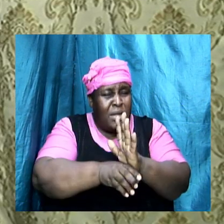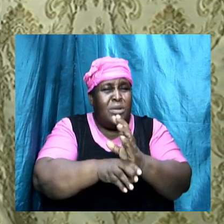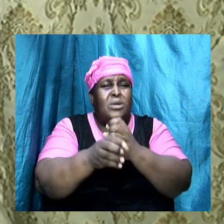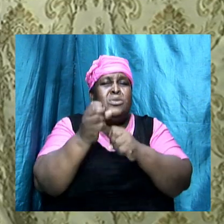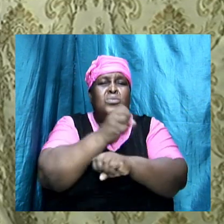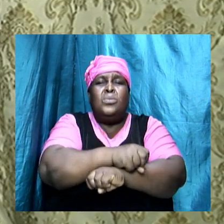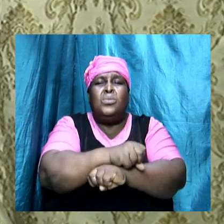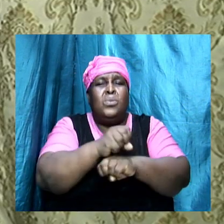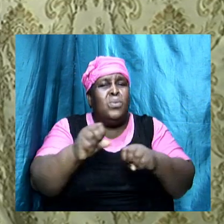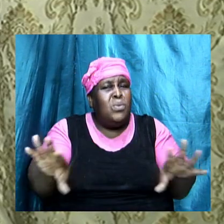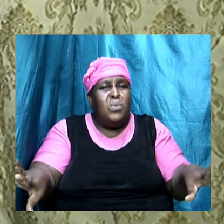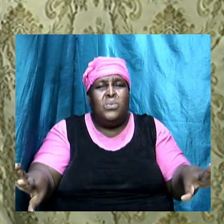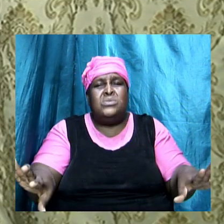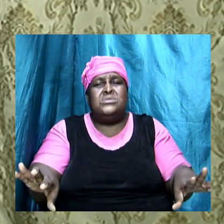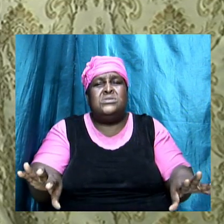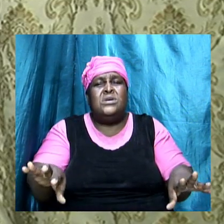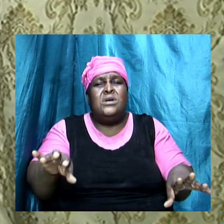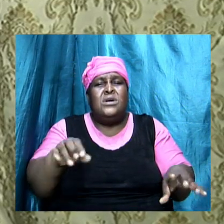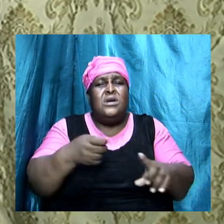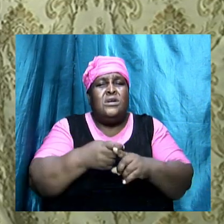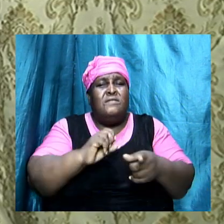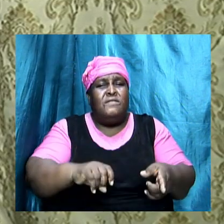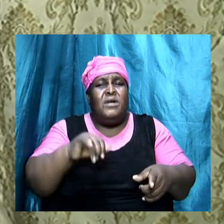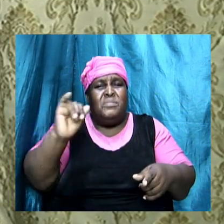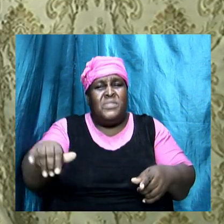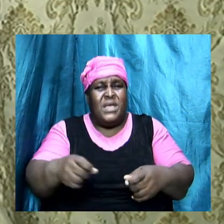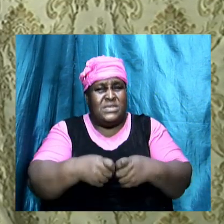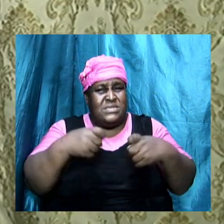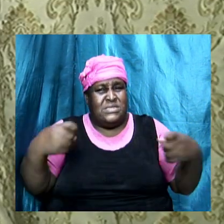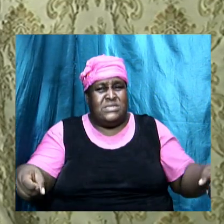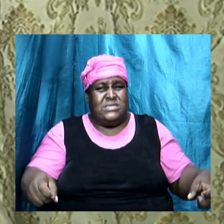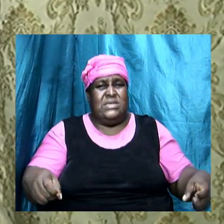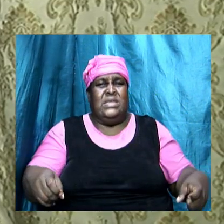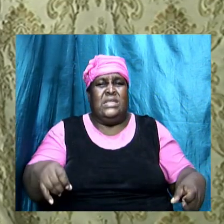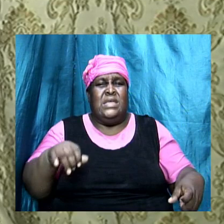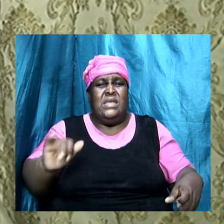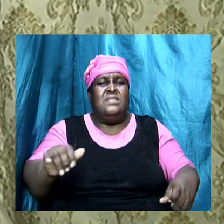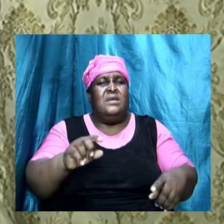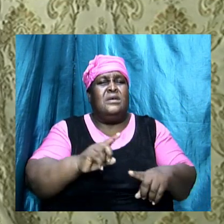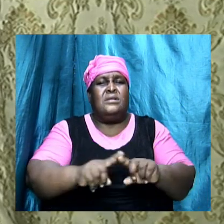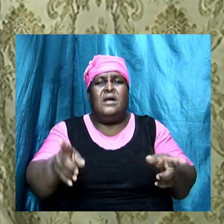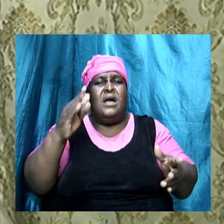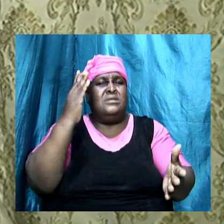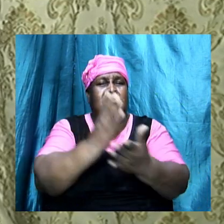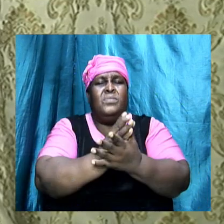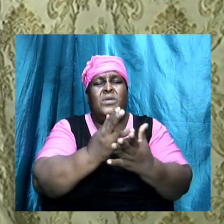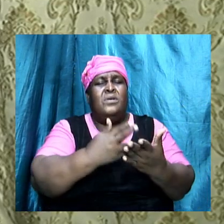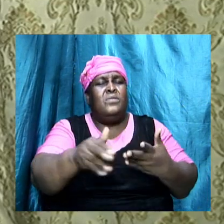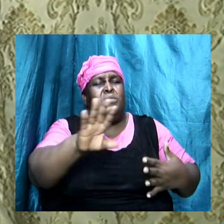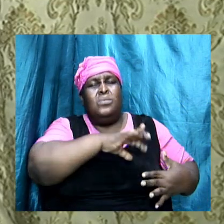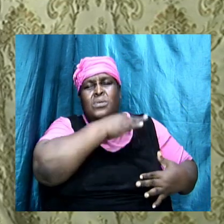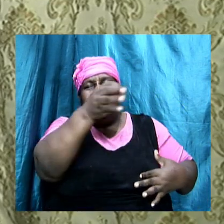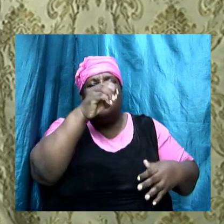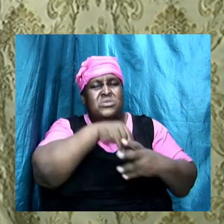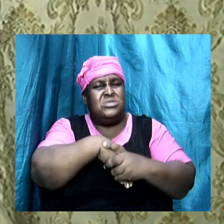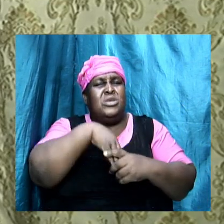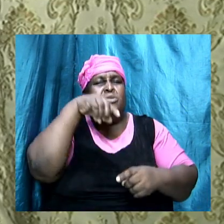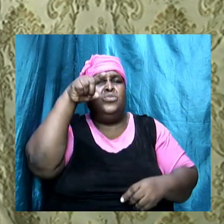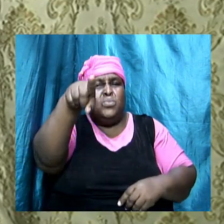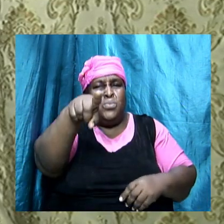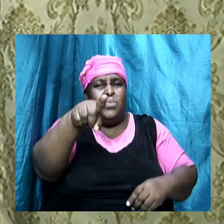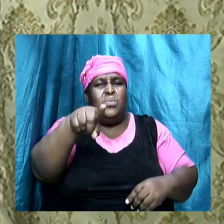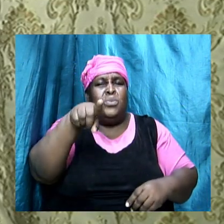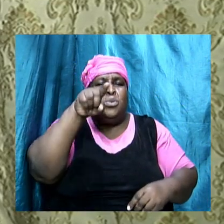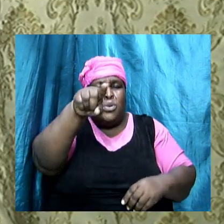besetting sin in the name of Jesus Christ I want to tell you that the Holy Ghost is in you and you have the power